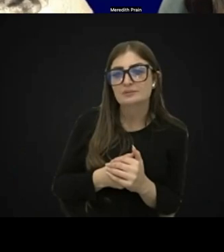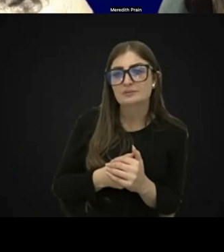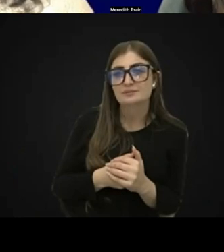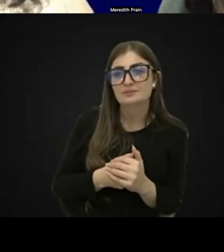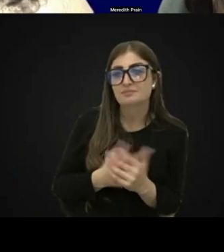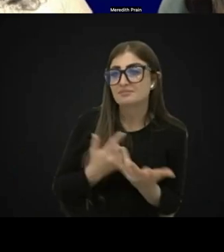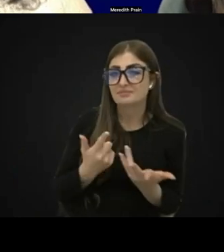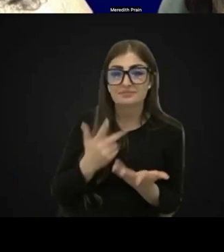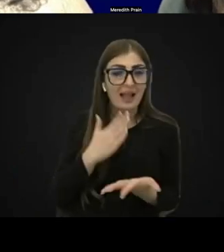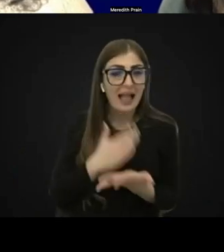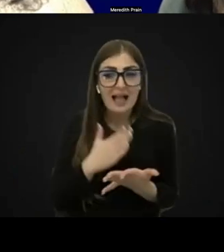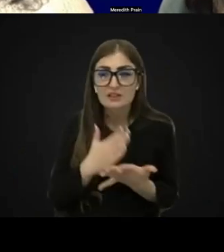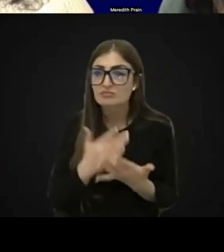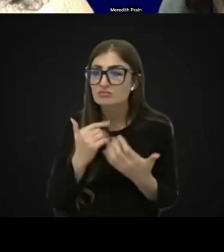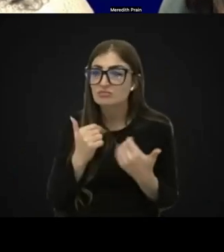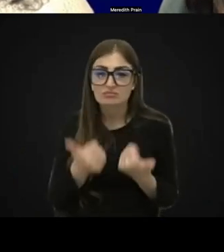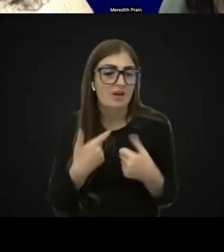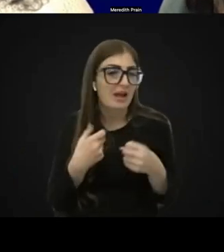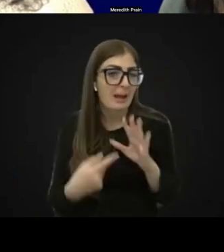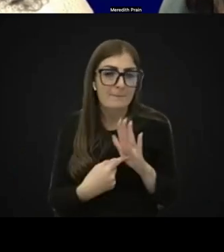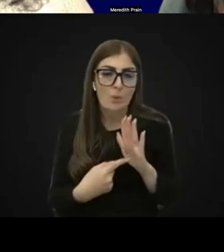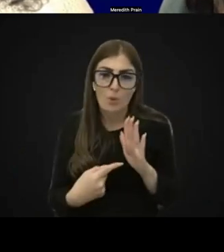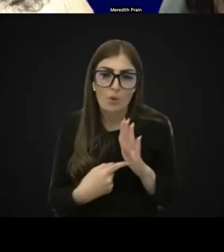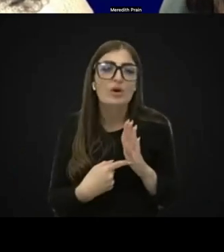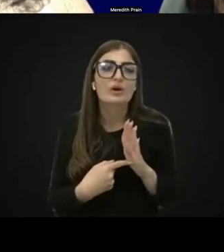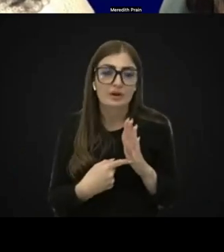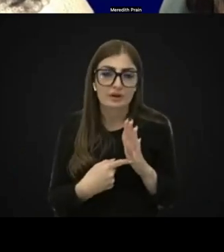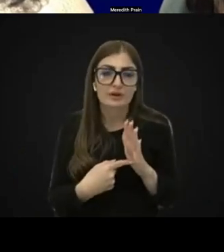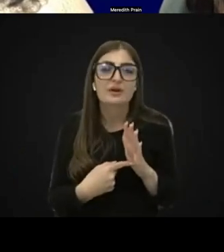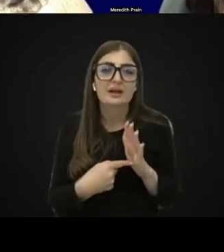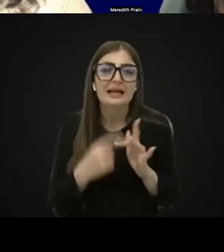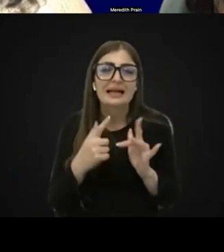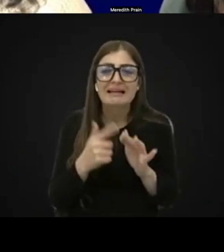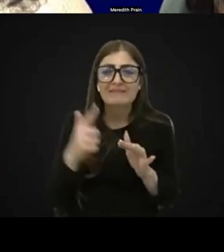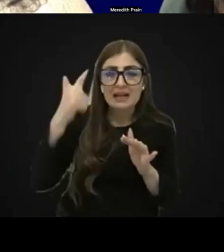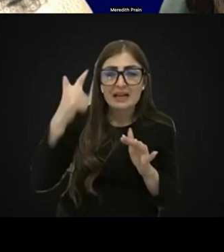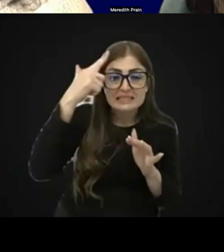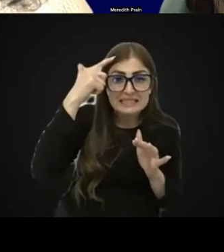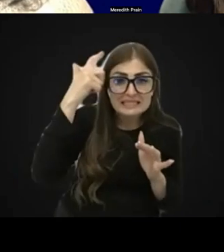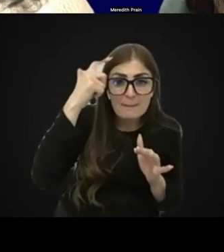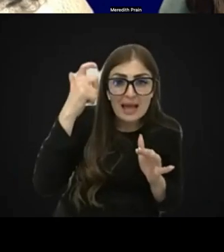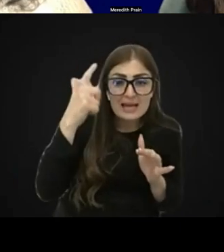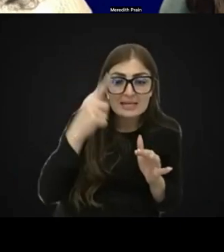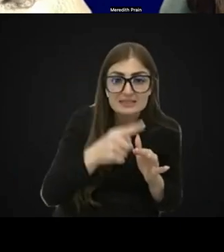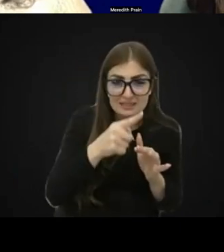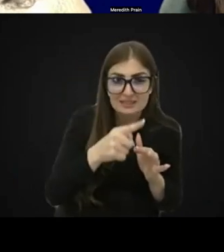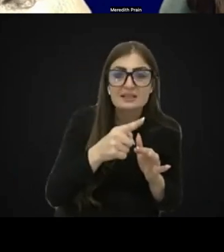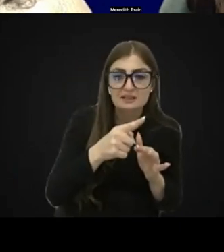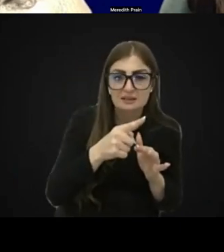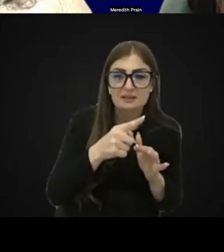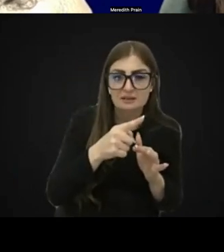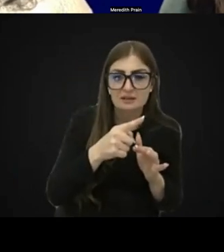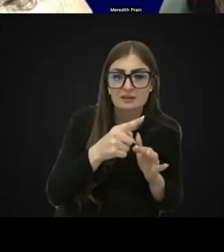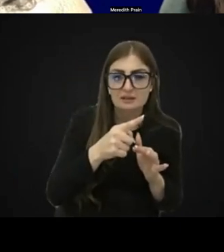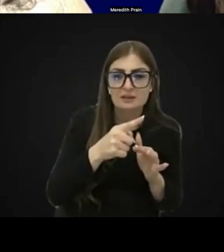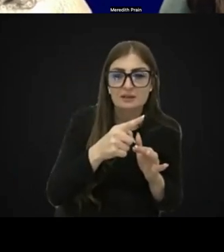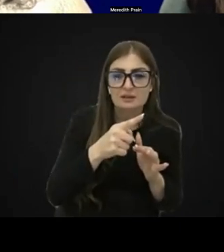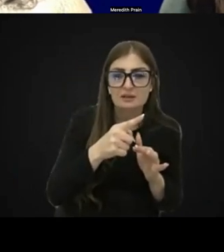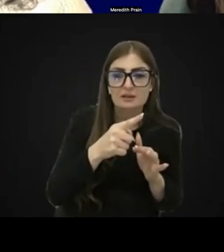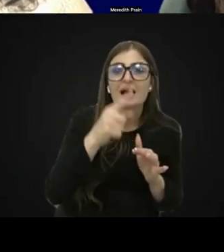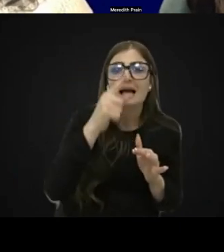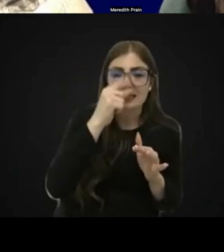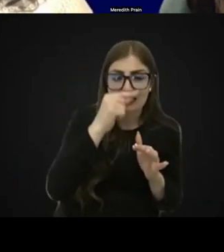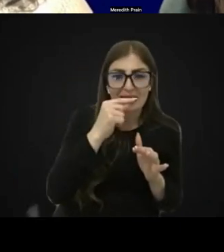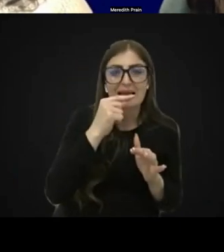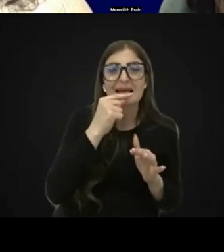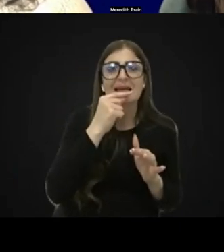really important that even if there's a suspicion of CVI, that they get referred